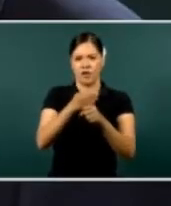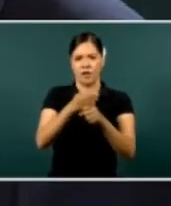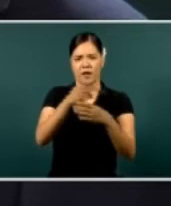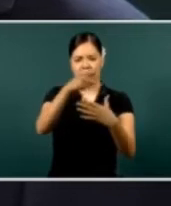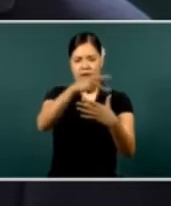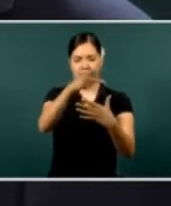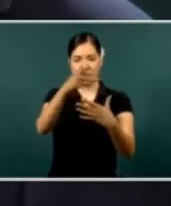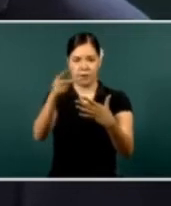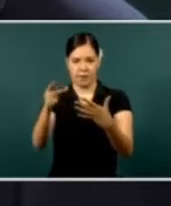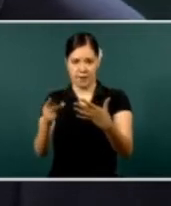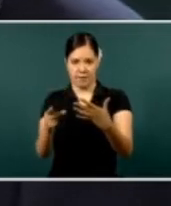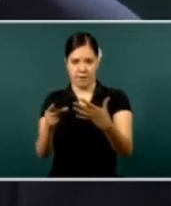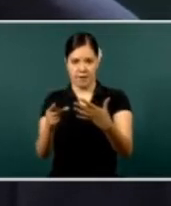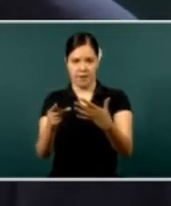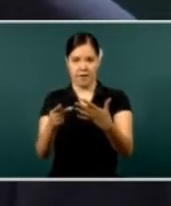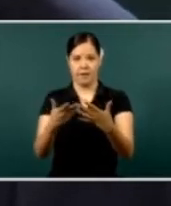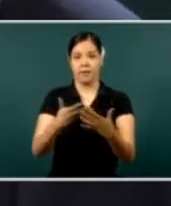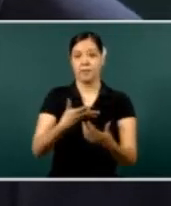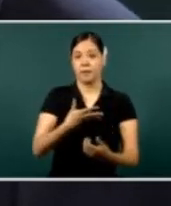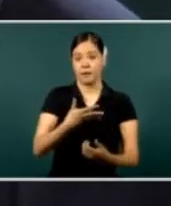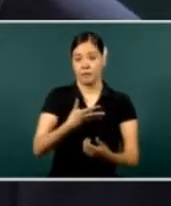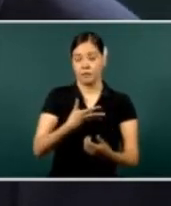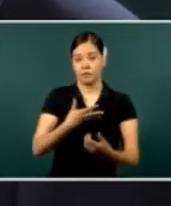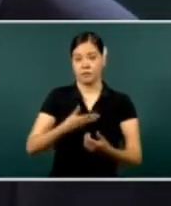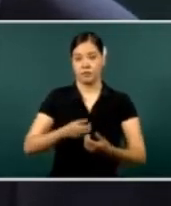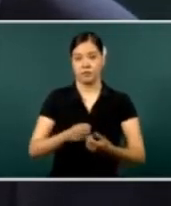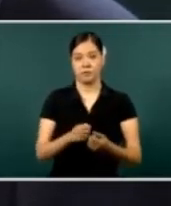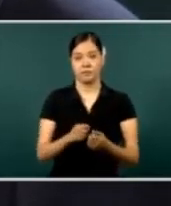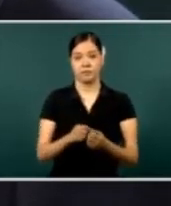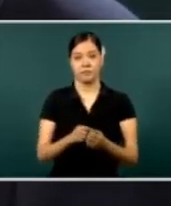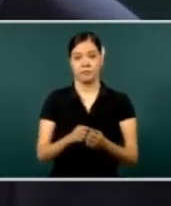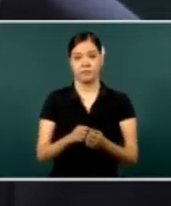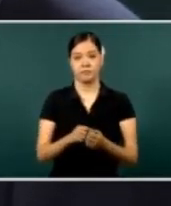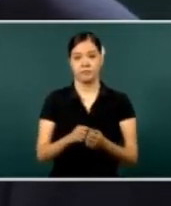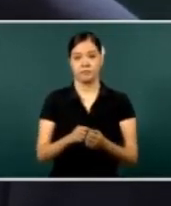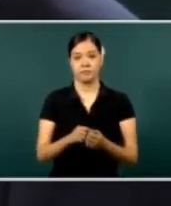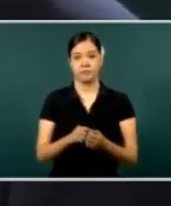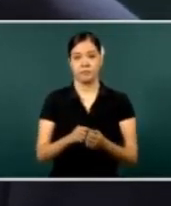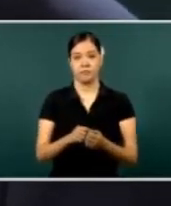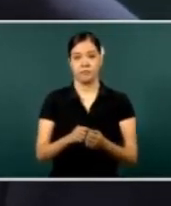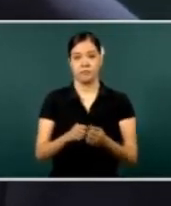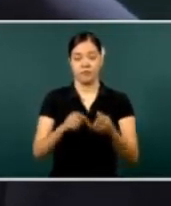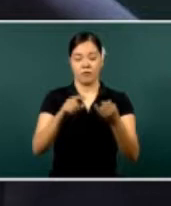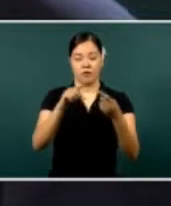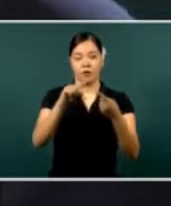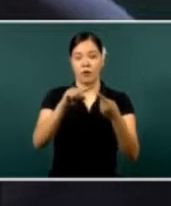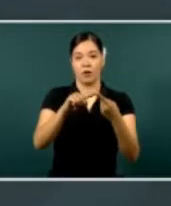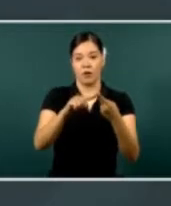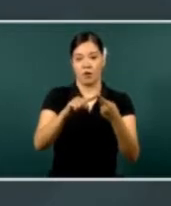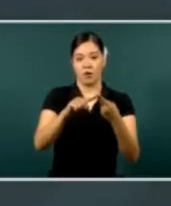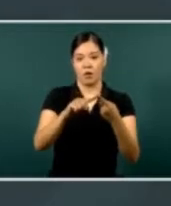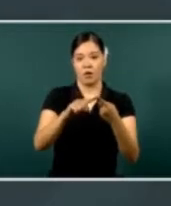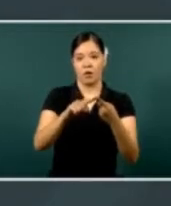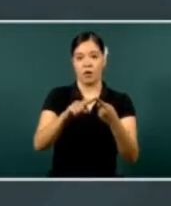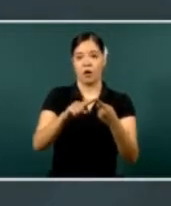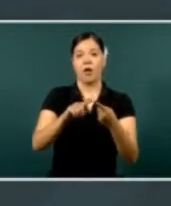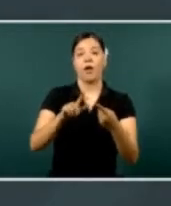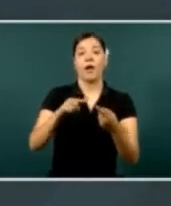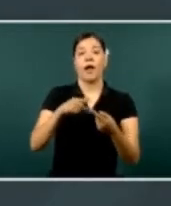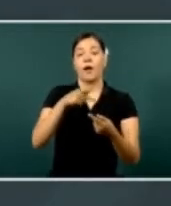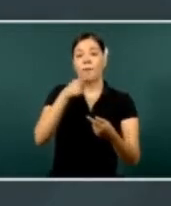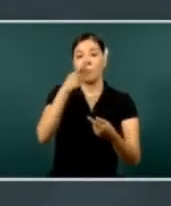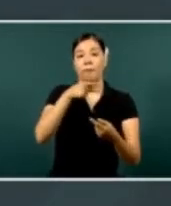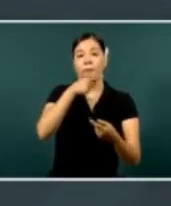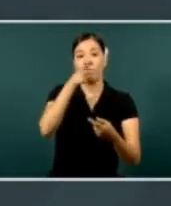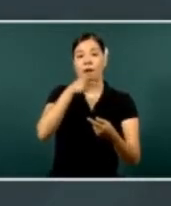today contemplates a participation of